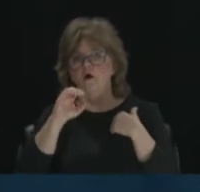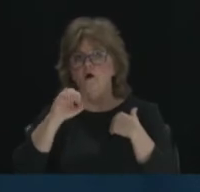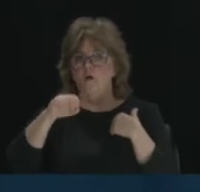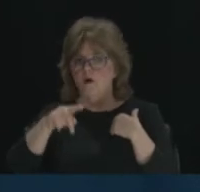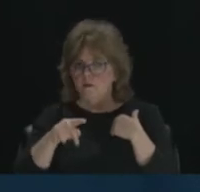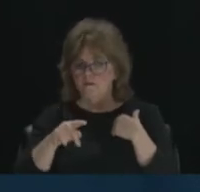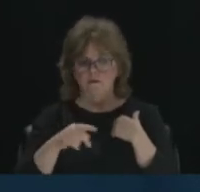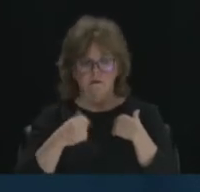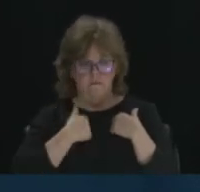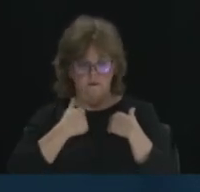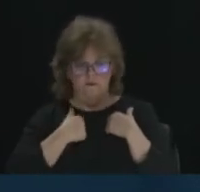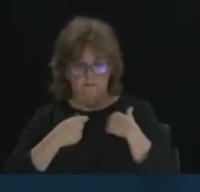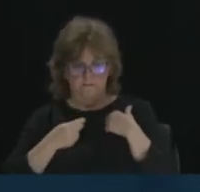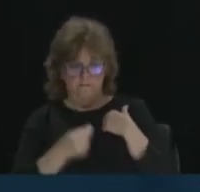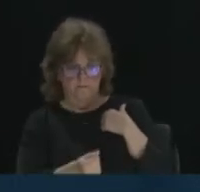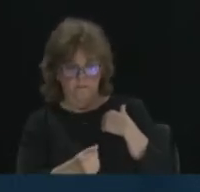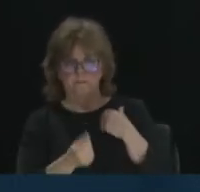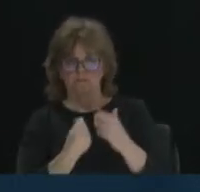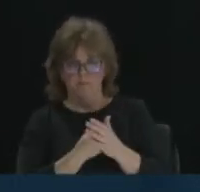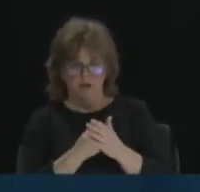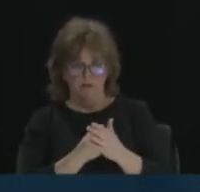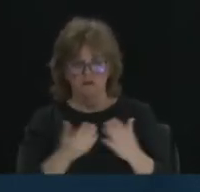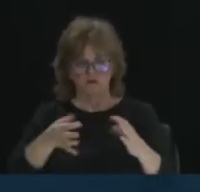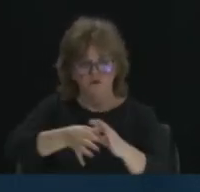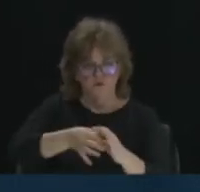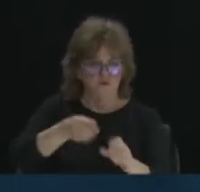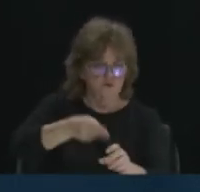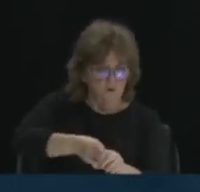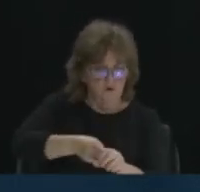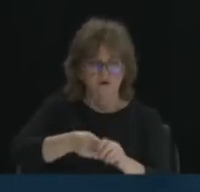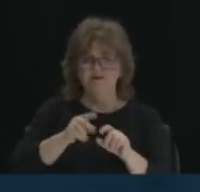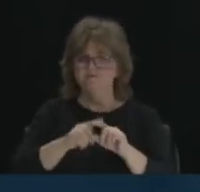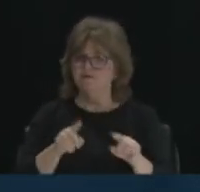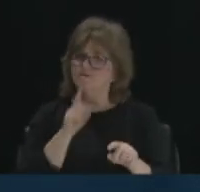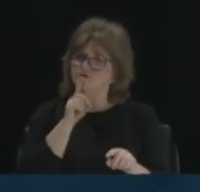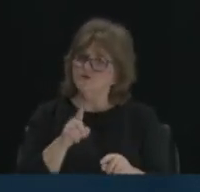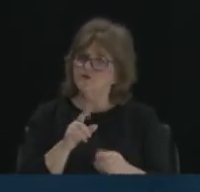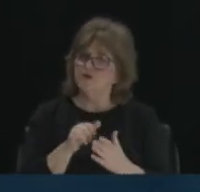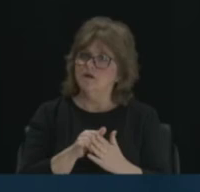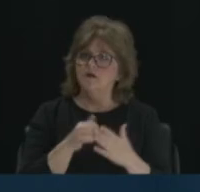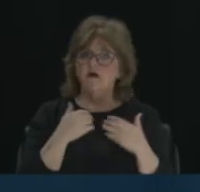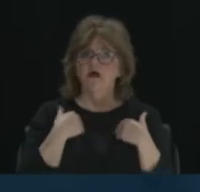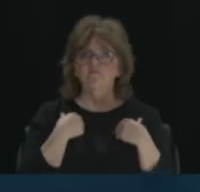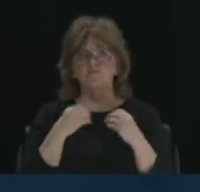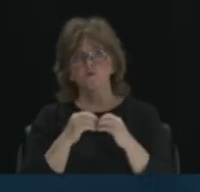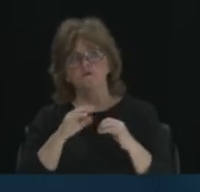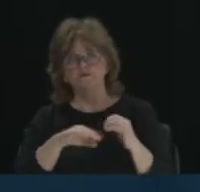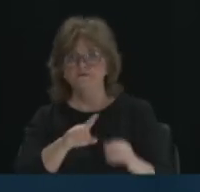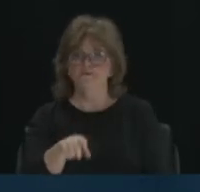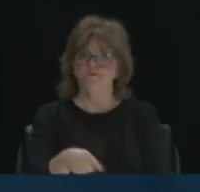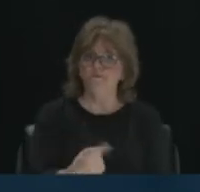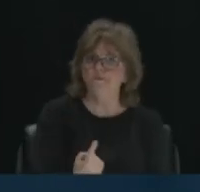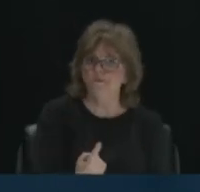I paid my money as well to be a part of that co-op. But we need to make certain that we have more than just one major grocery